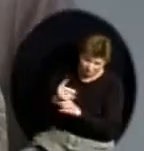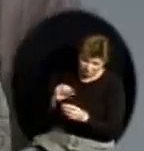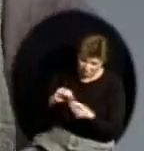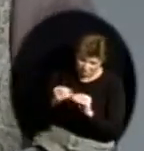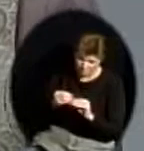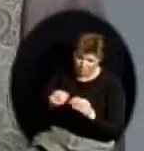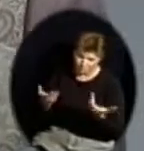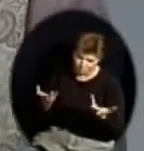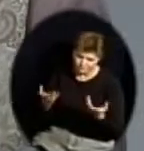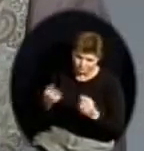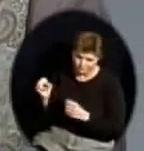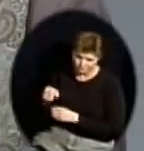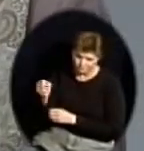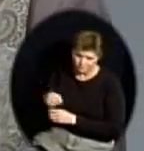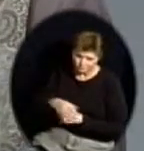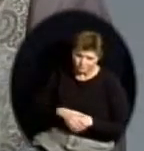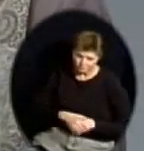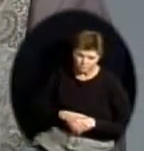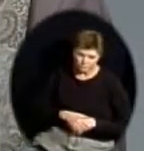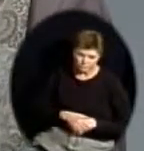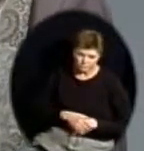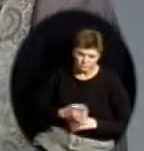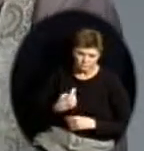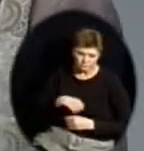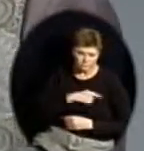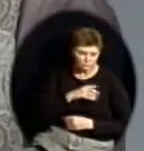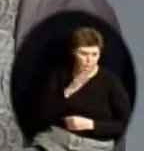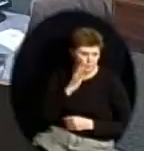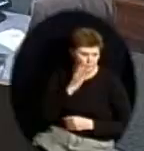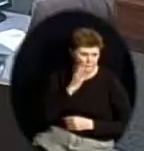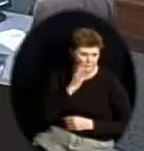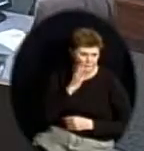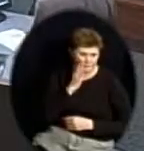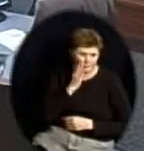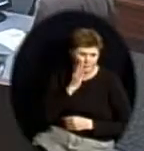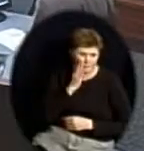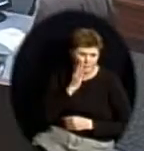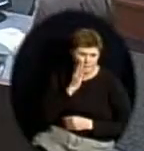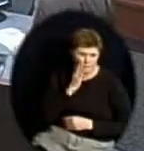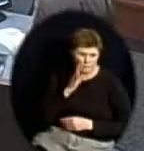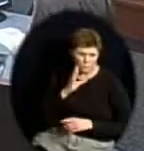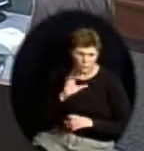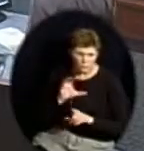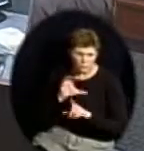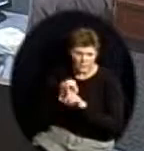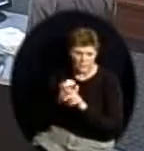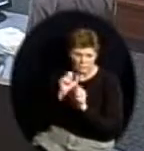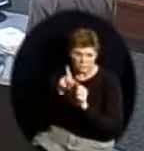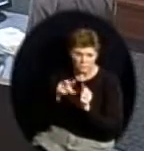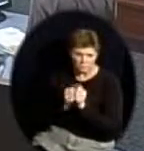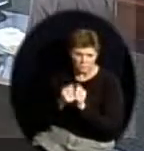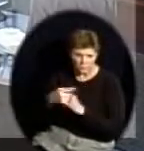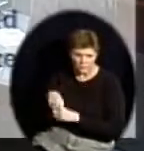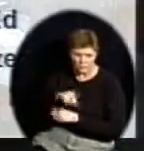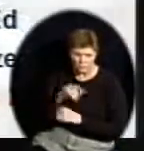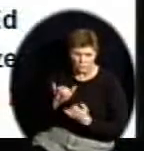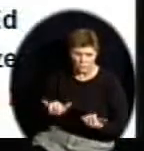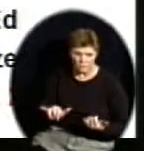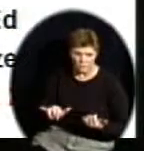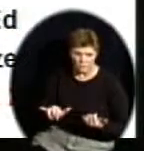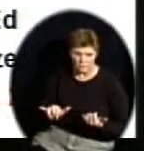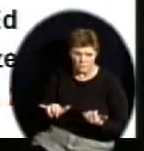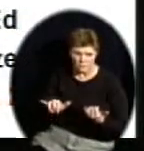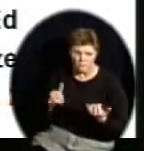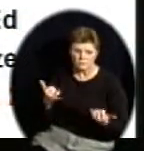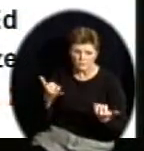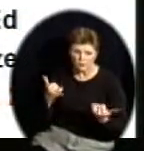there. Well, let us kind of tie you up here and move right quickly. The other question that has been raised many times is the standard of excellence, and that, again, has not been